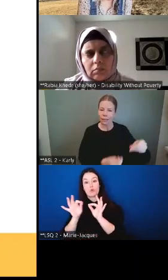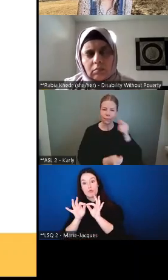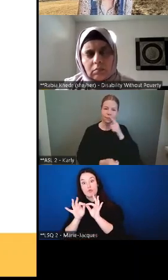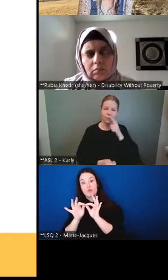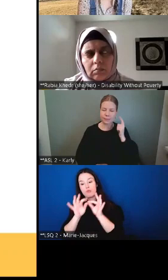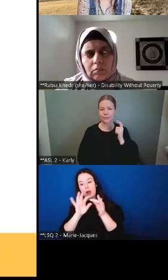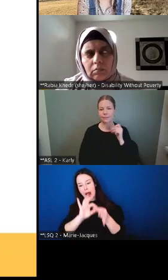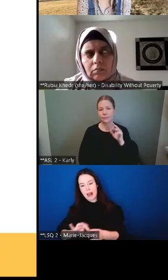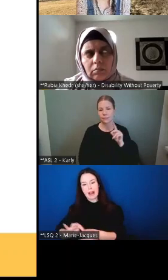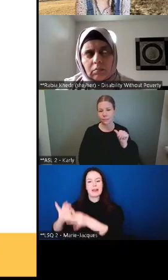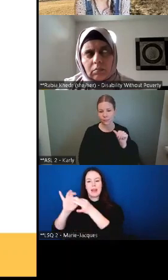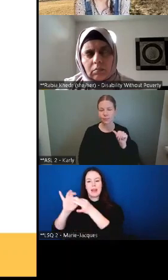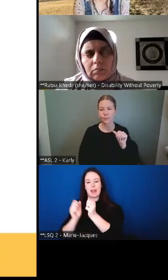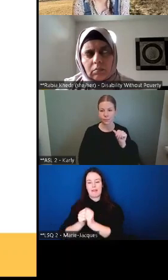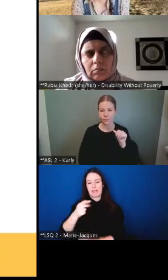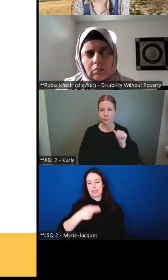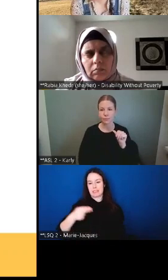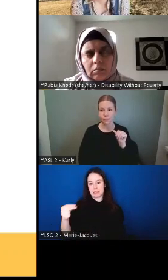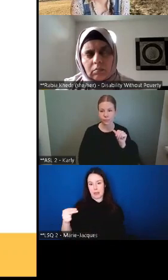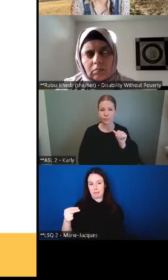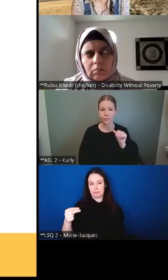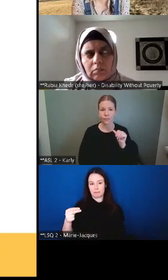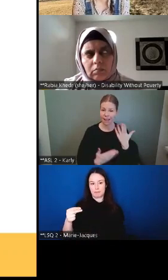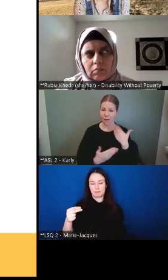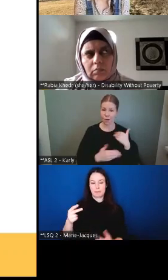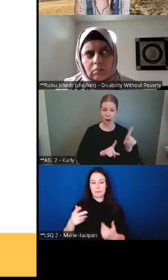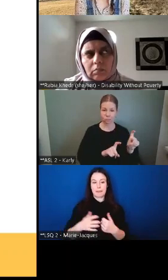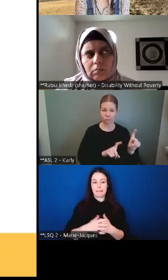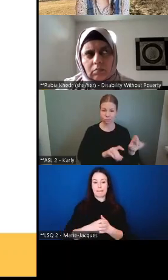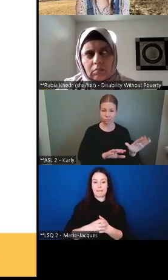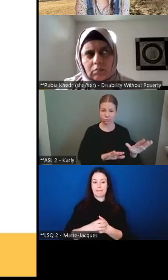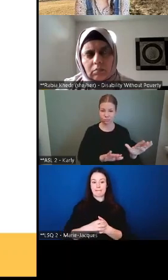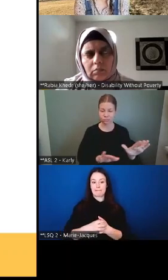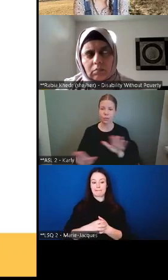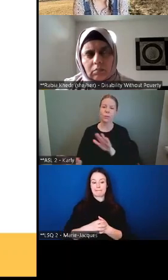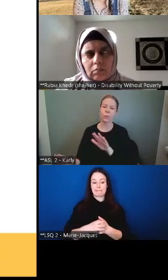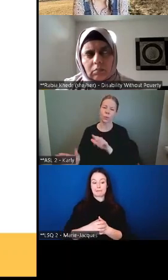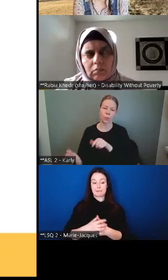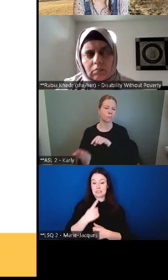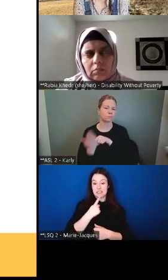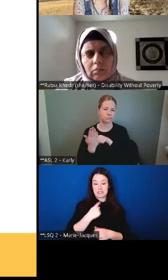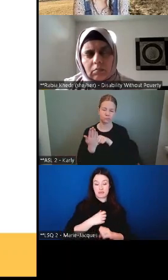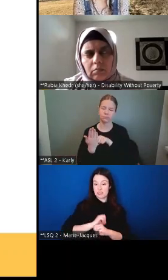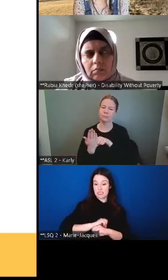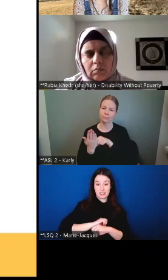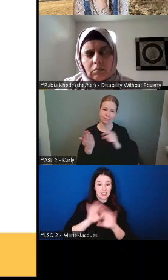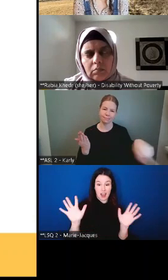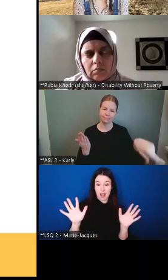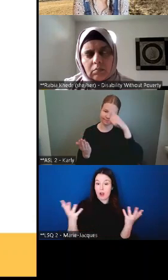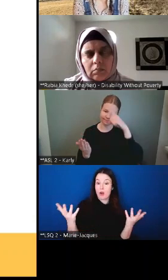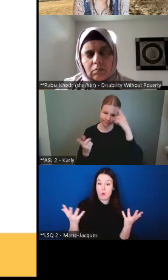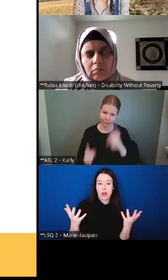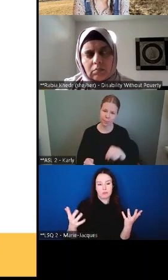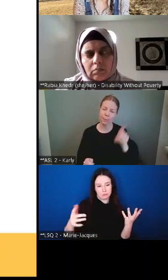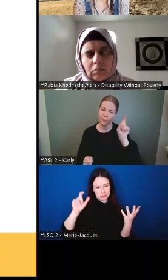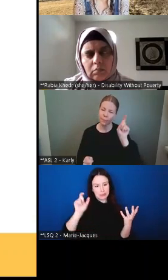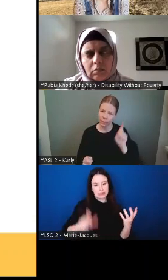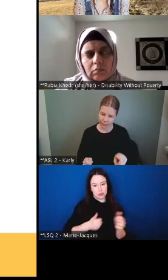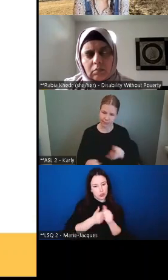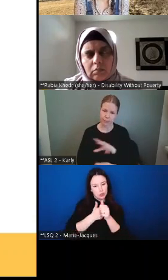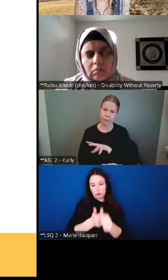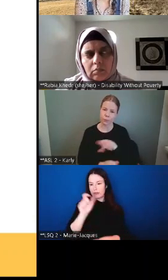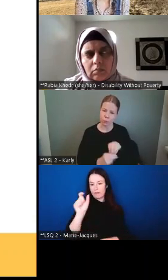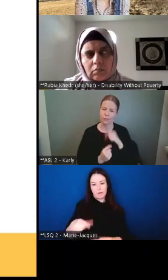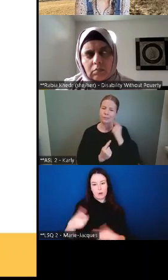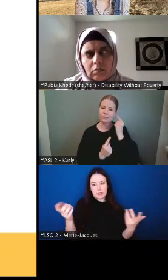that we got told us clearly that, that that's, that that's what needs to happen. I think one of the things that I